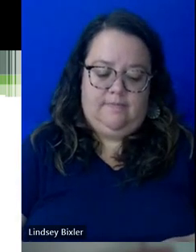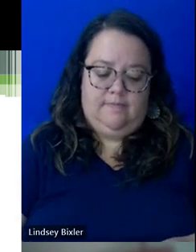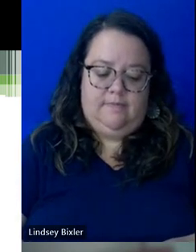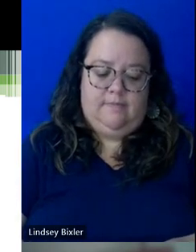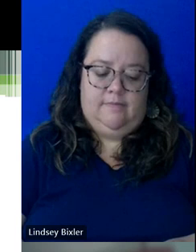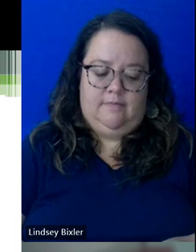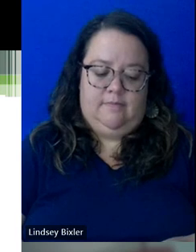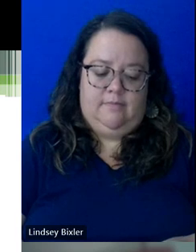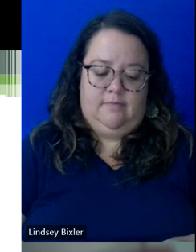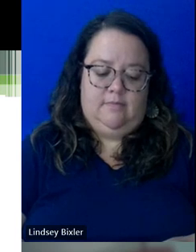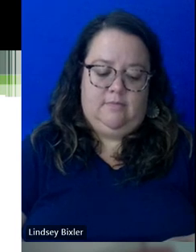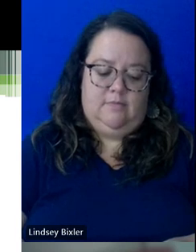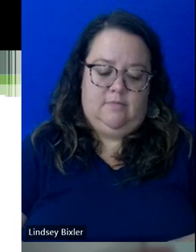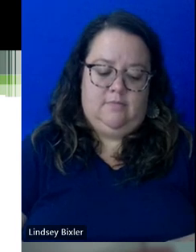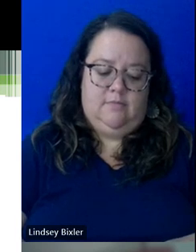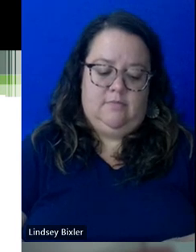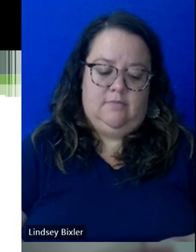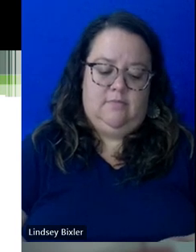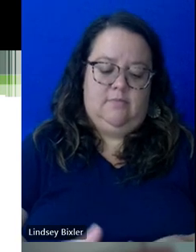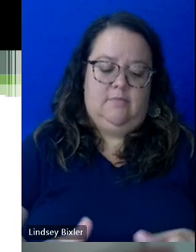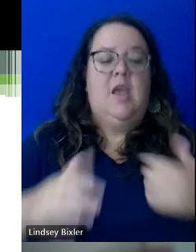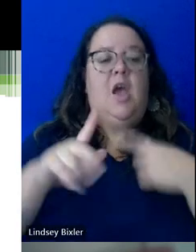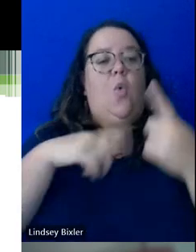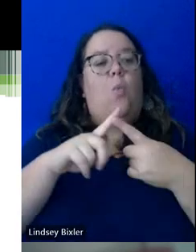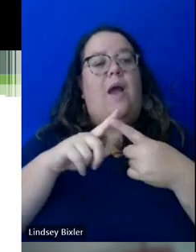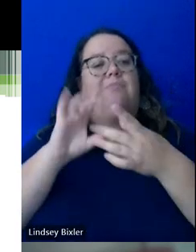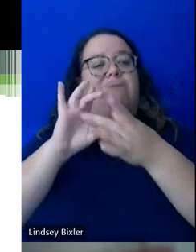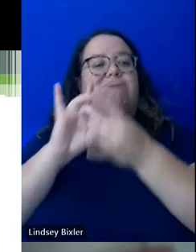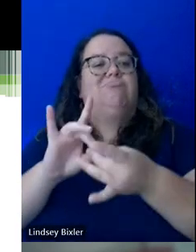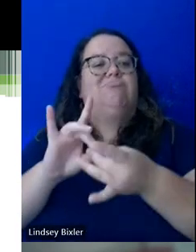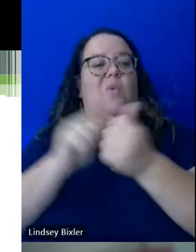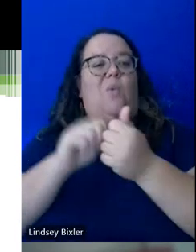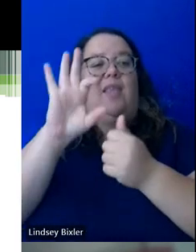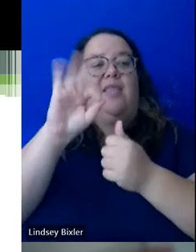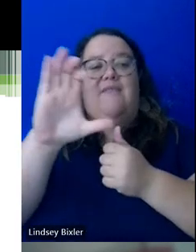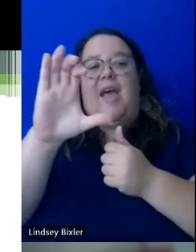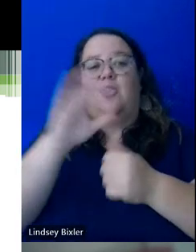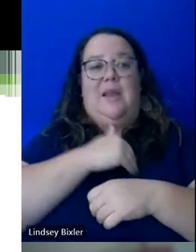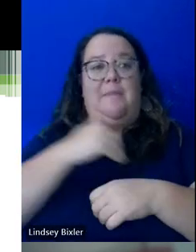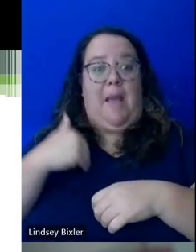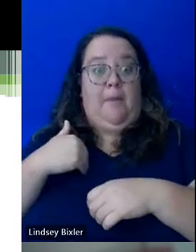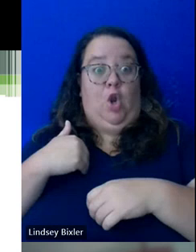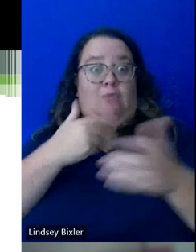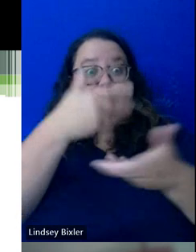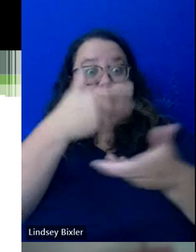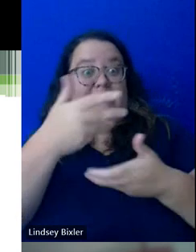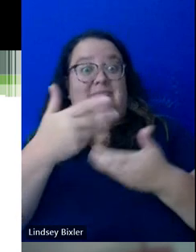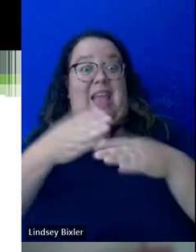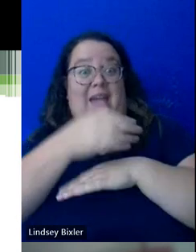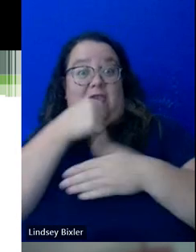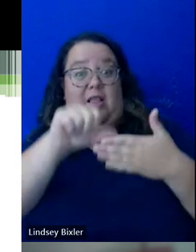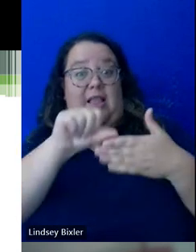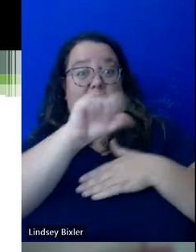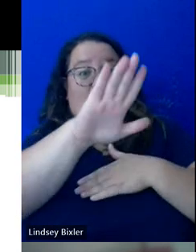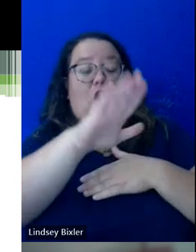And when it comes to that interaction with faculty members, again, following up with the faculty members after you send your letters, it's really kind of